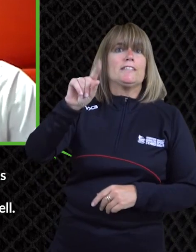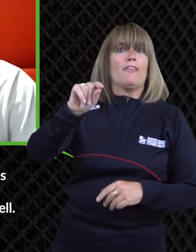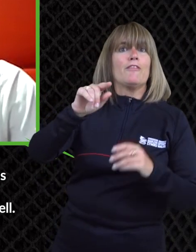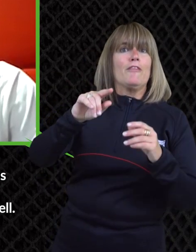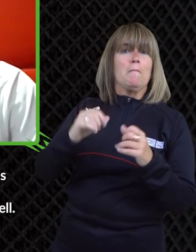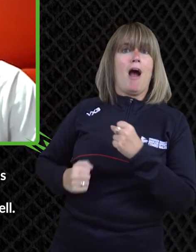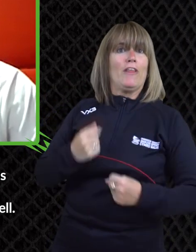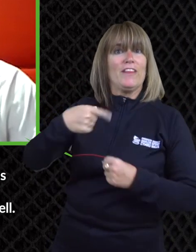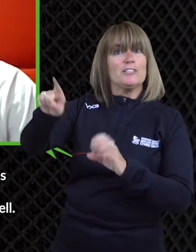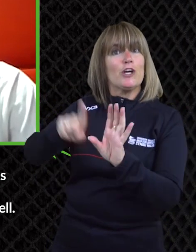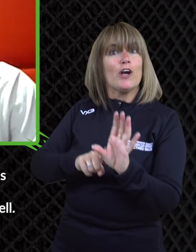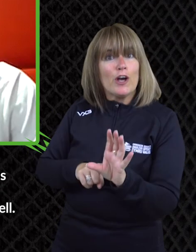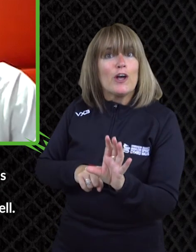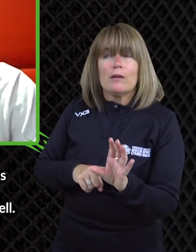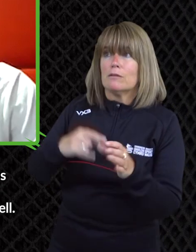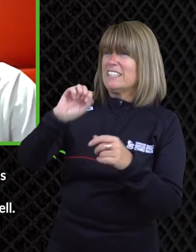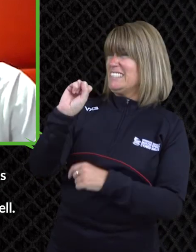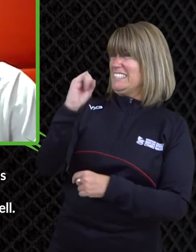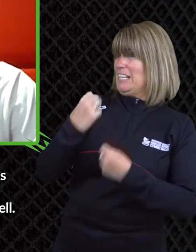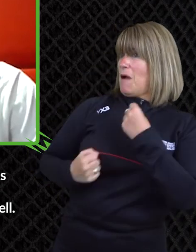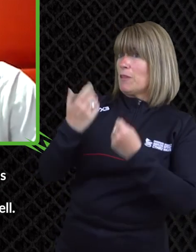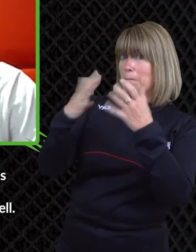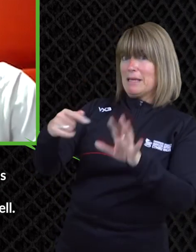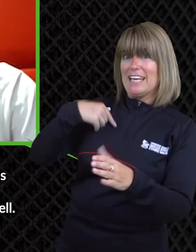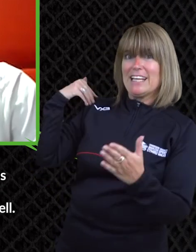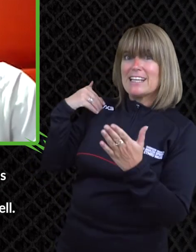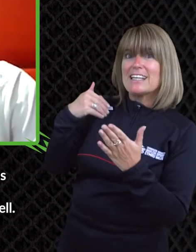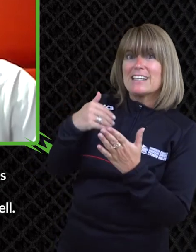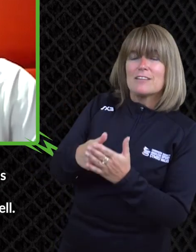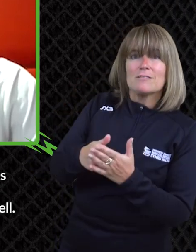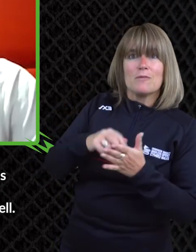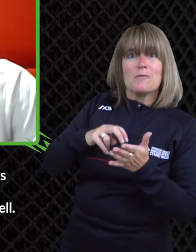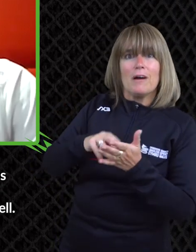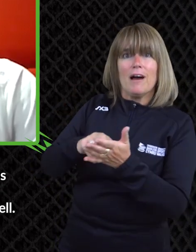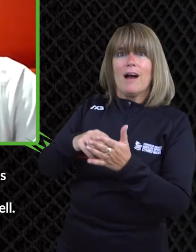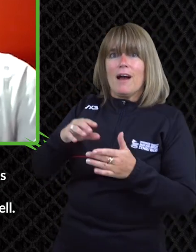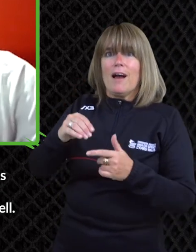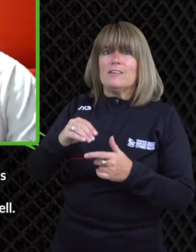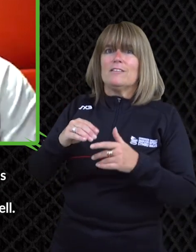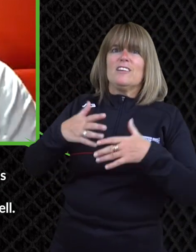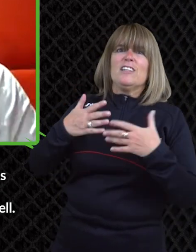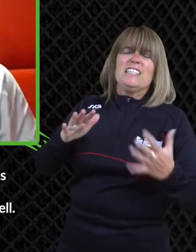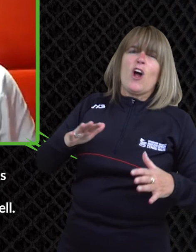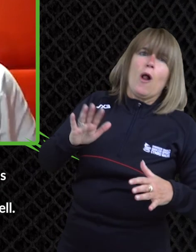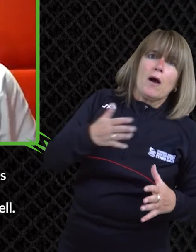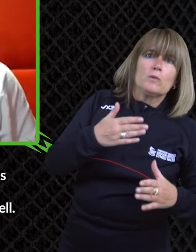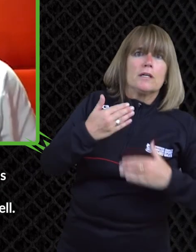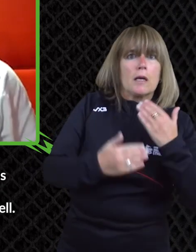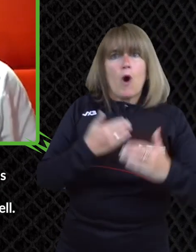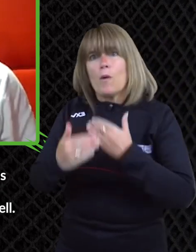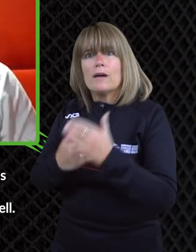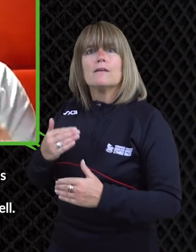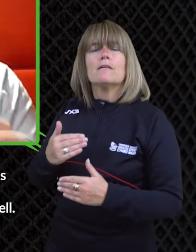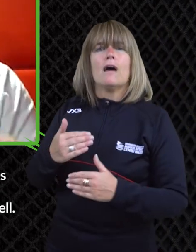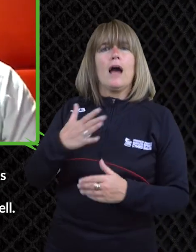um hi i'm doing my 20th marathon this this uh this year hopefully i've done 16 uh